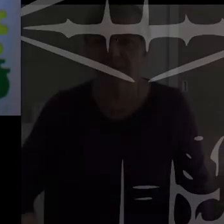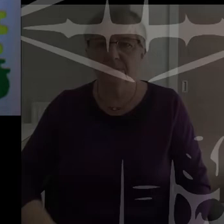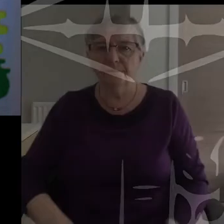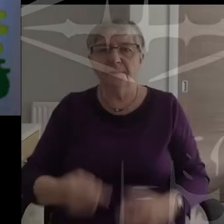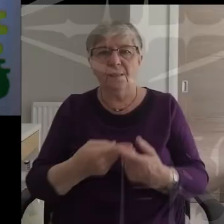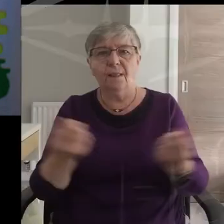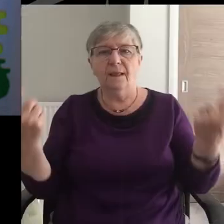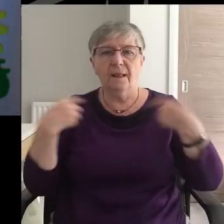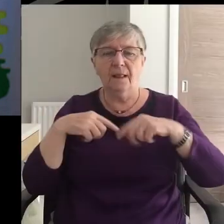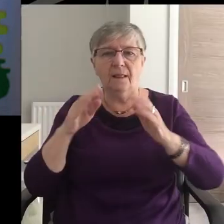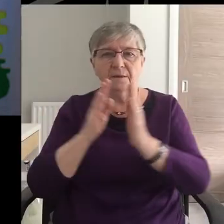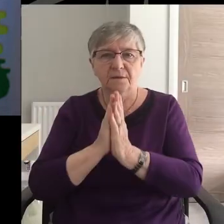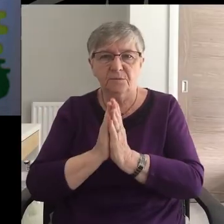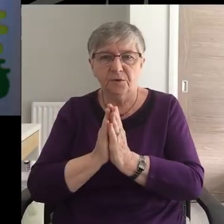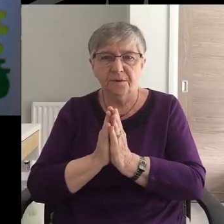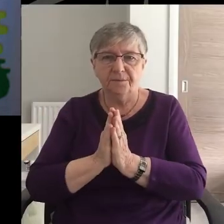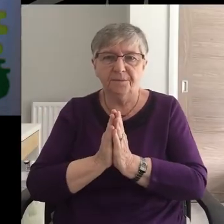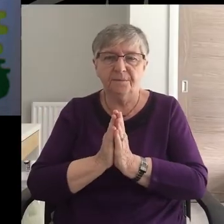Let us pray.